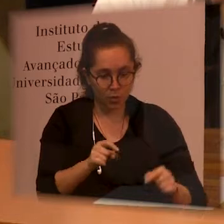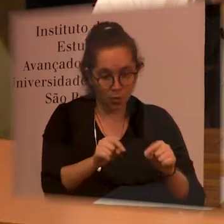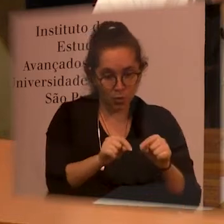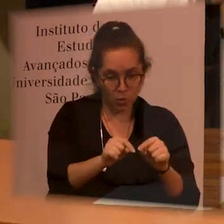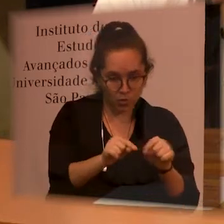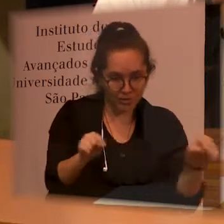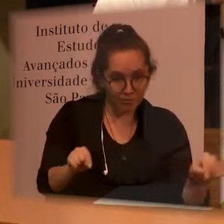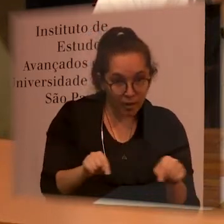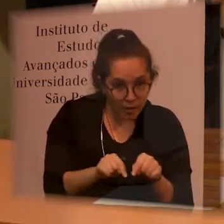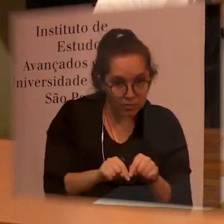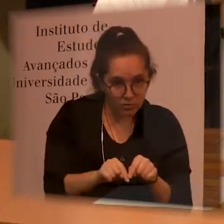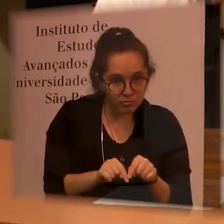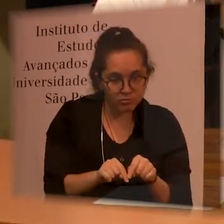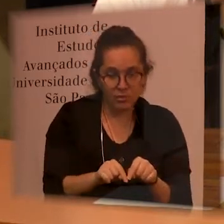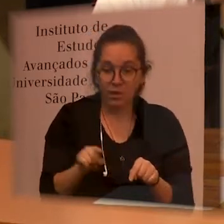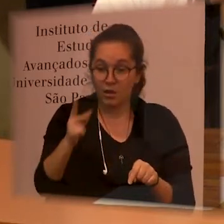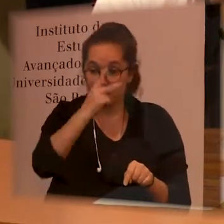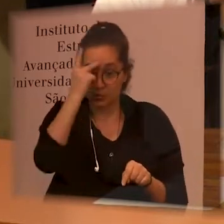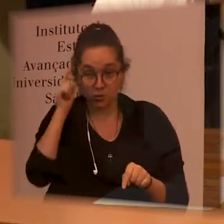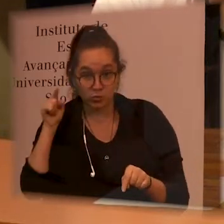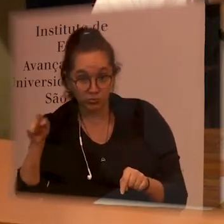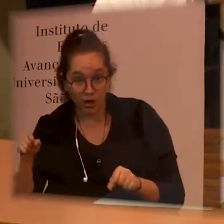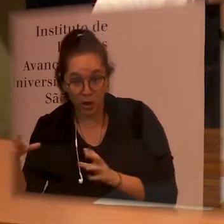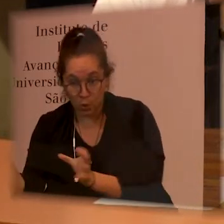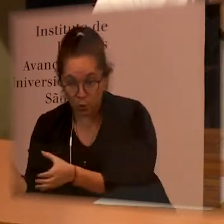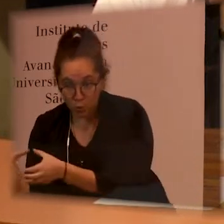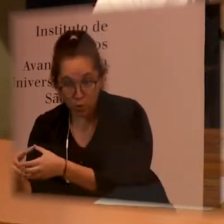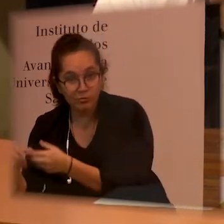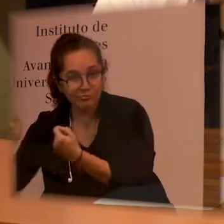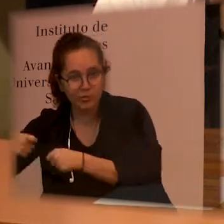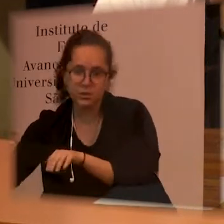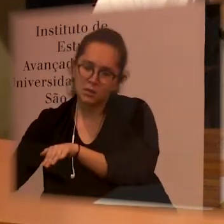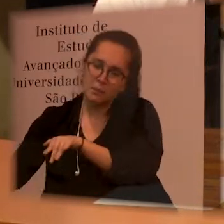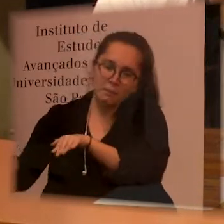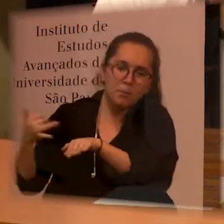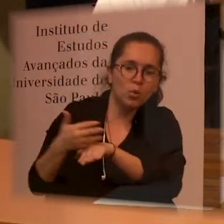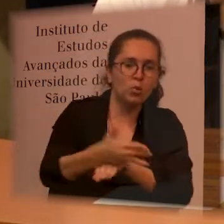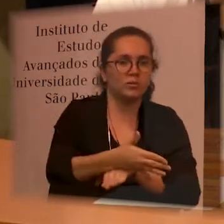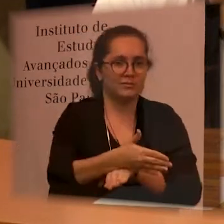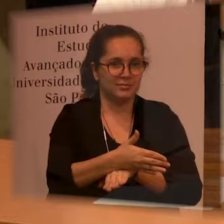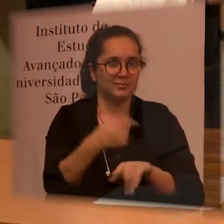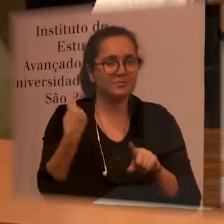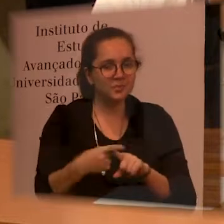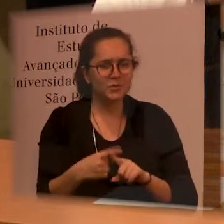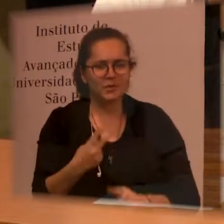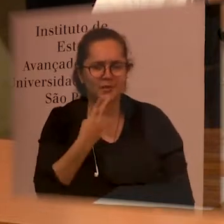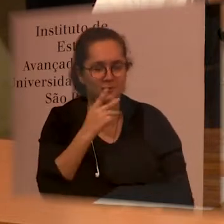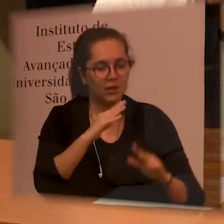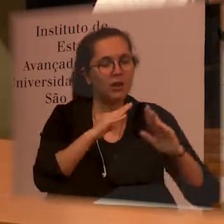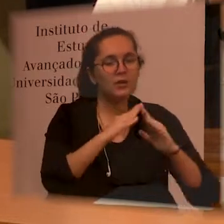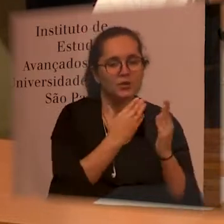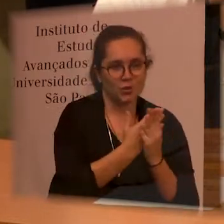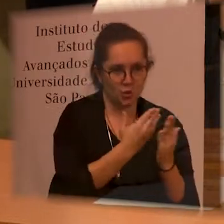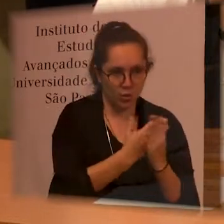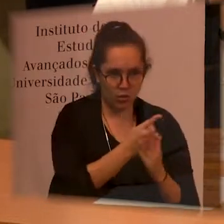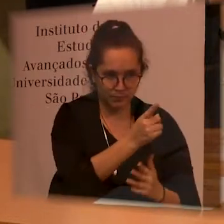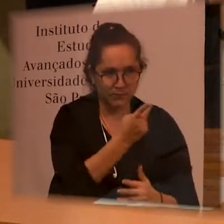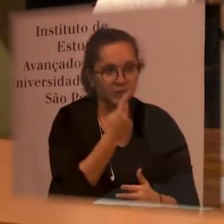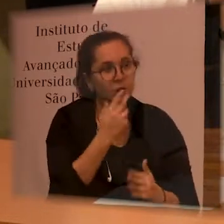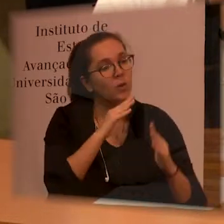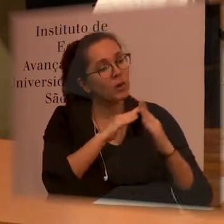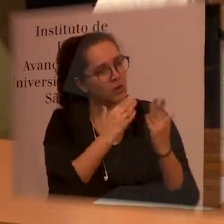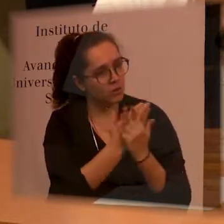to ensure access of that vulnerable population to those services when you talk about that school is